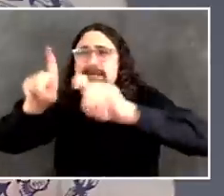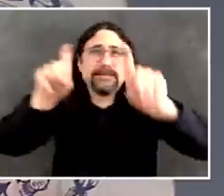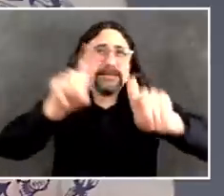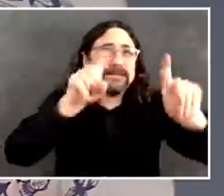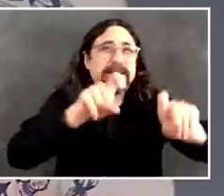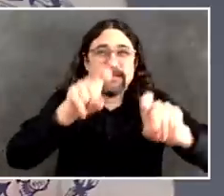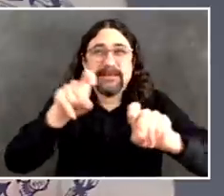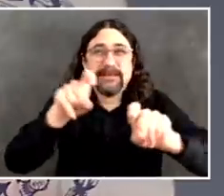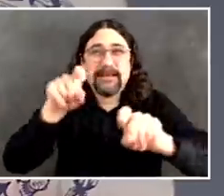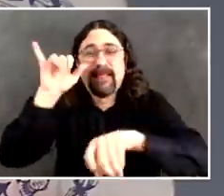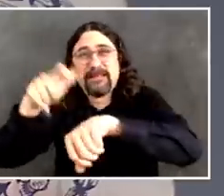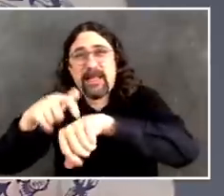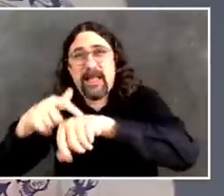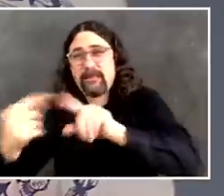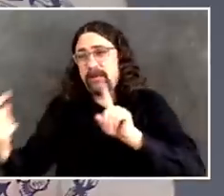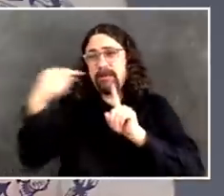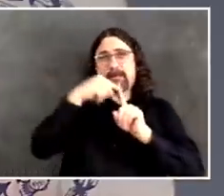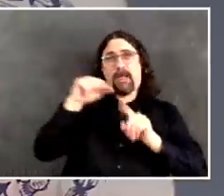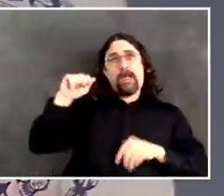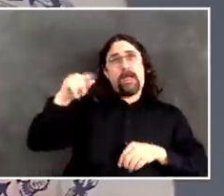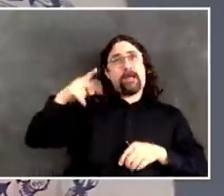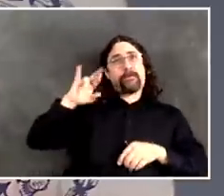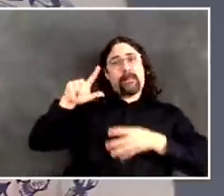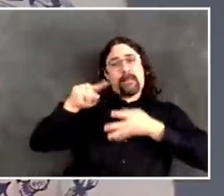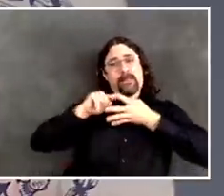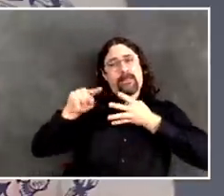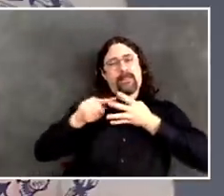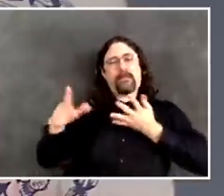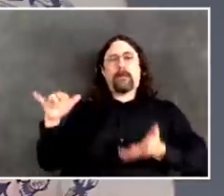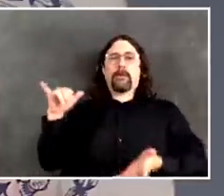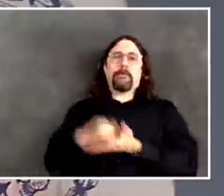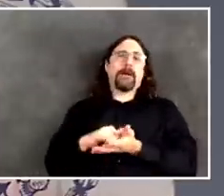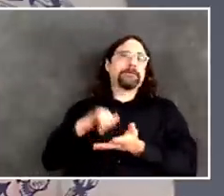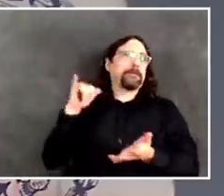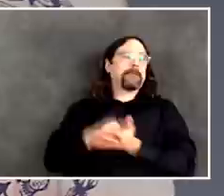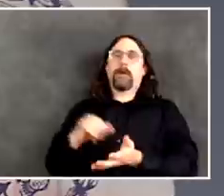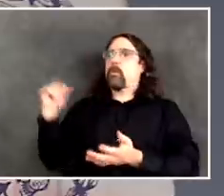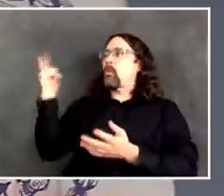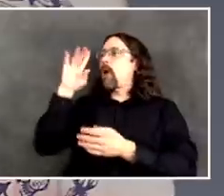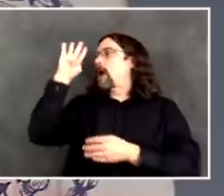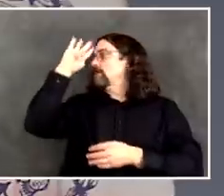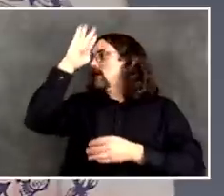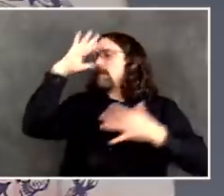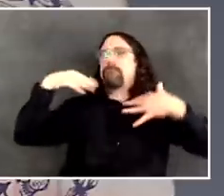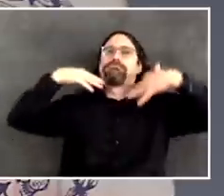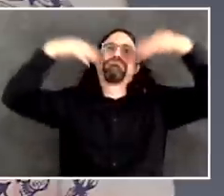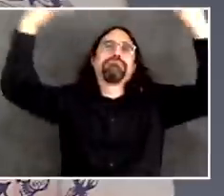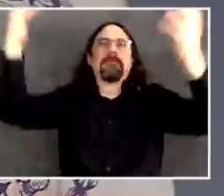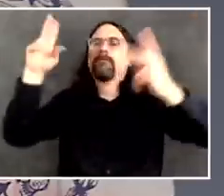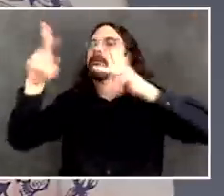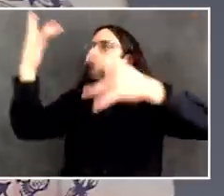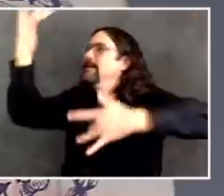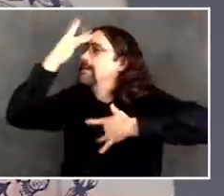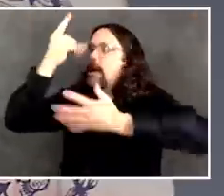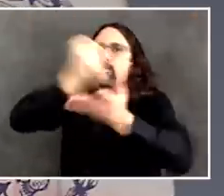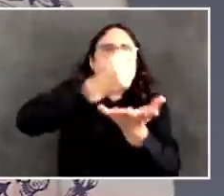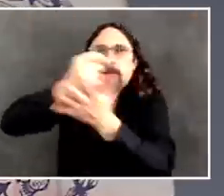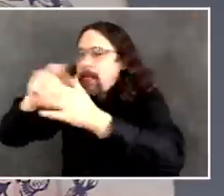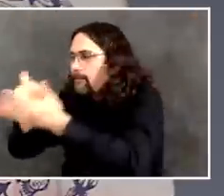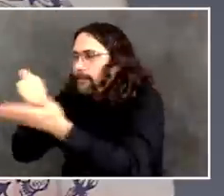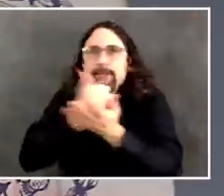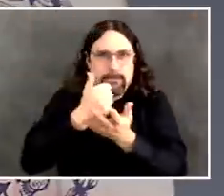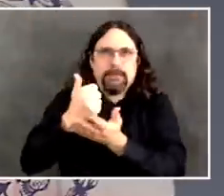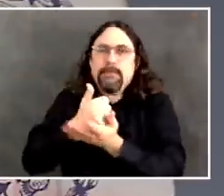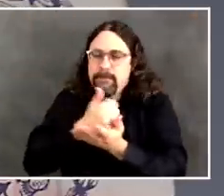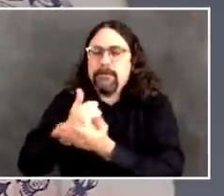into that second week in April, we saw the situation improving and that allowed us now to be able to free up some of